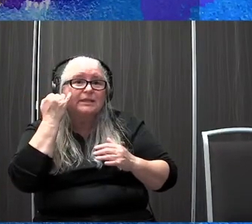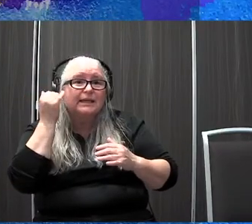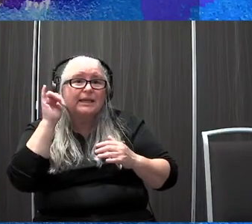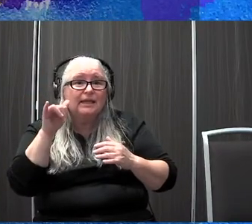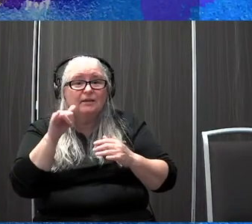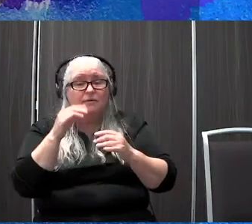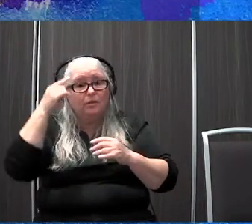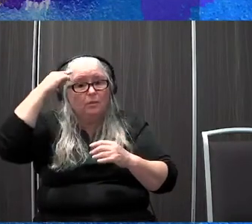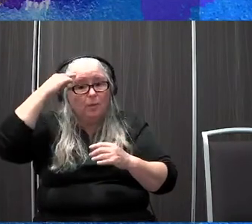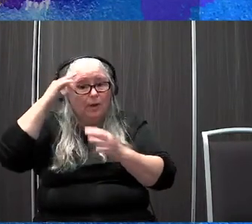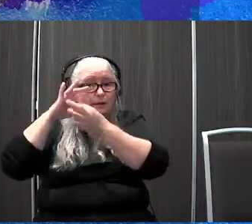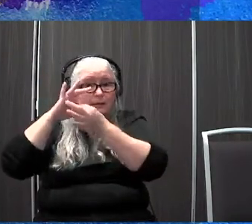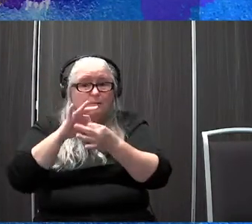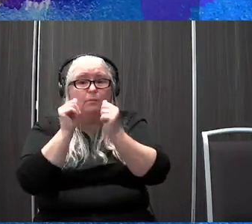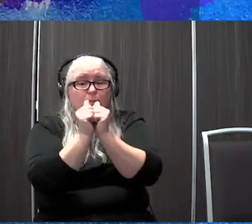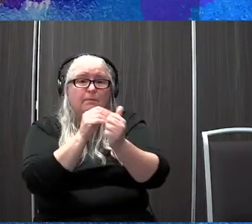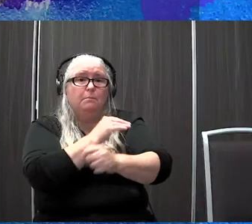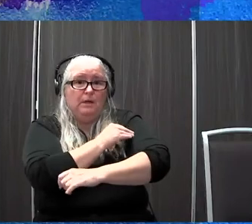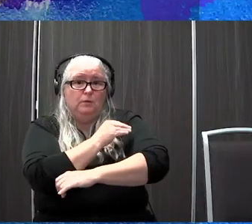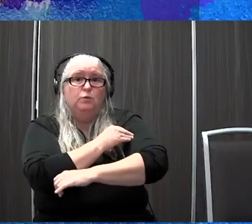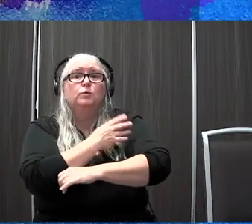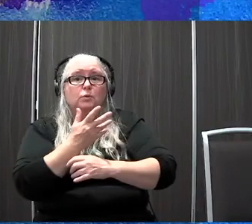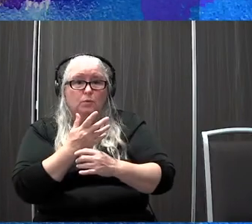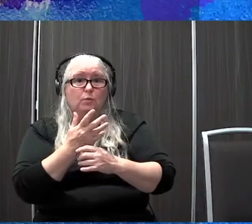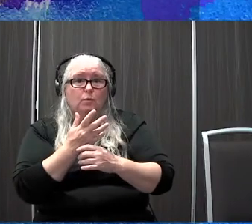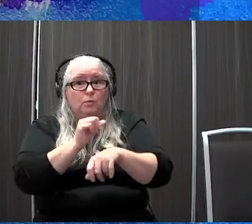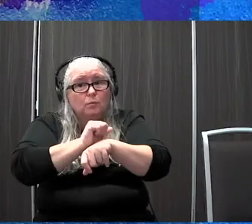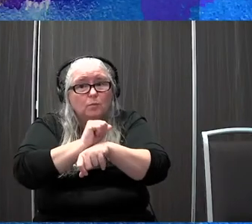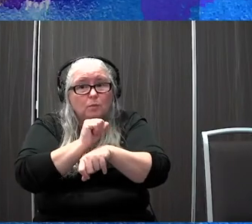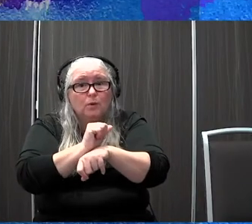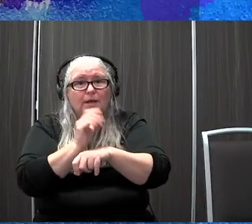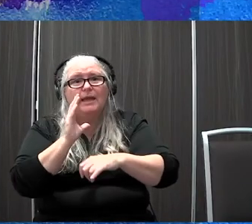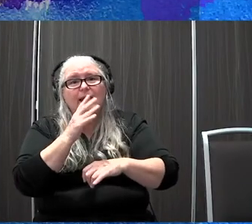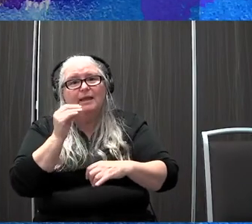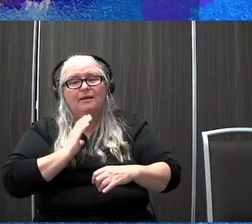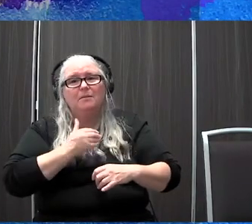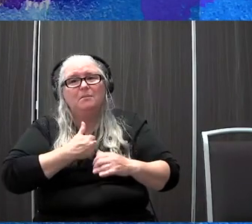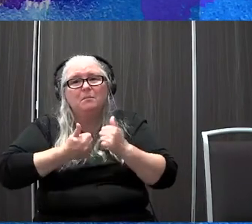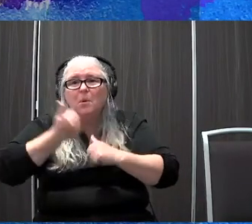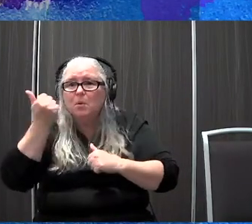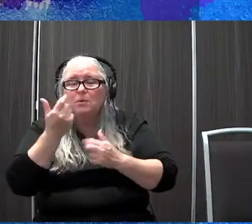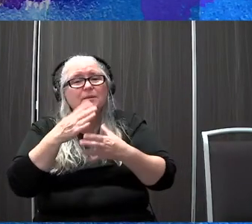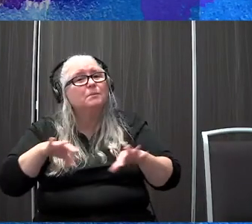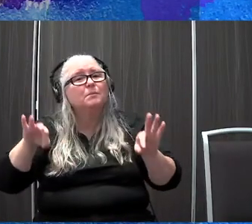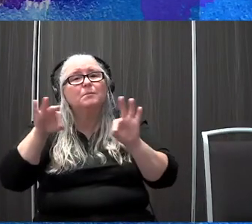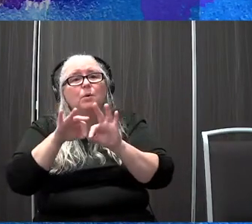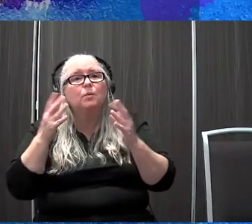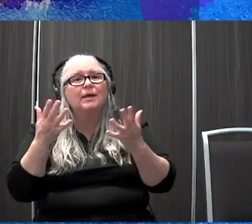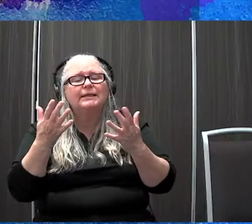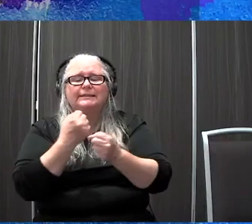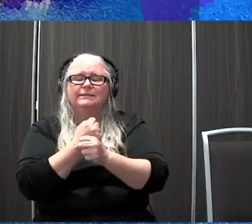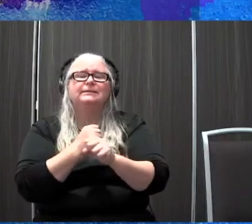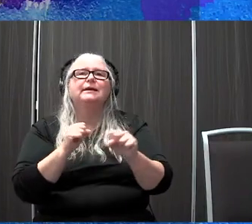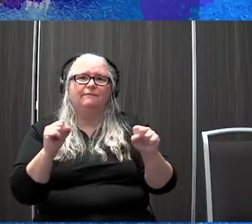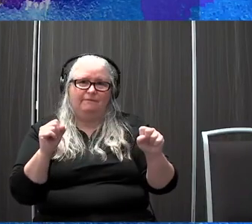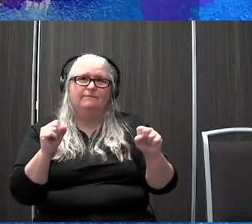muscles to turn on. And our most important considerations for kiddos with charge is that they are safe. So